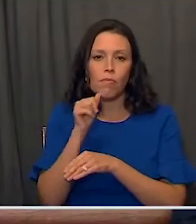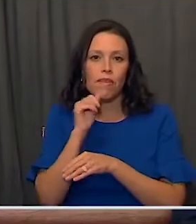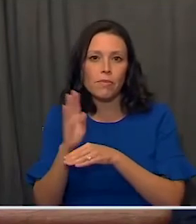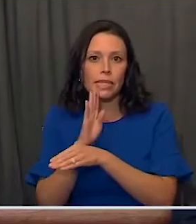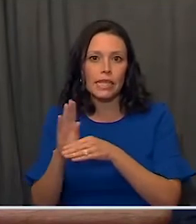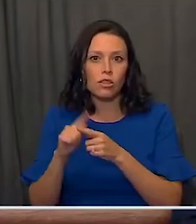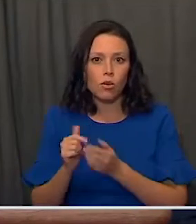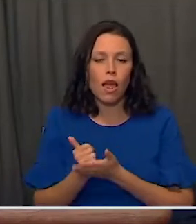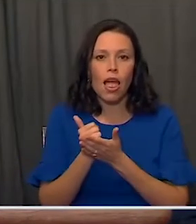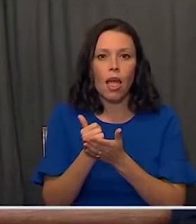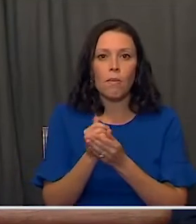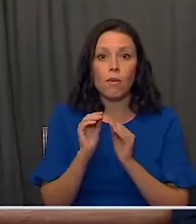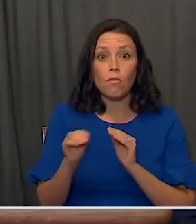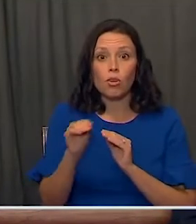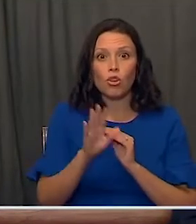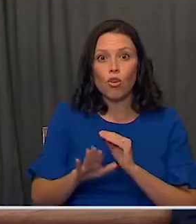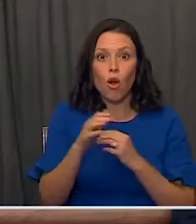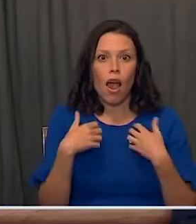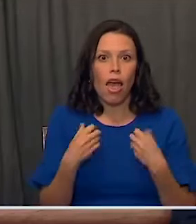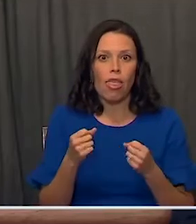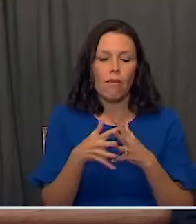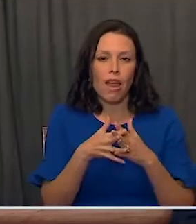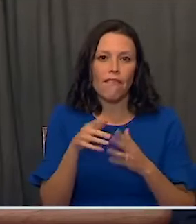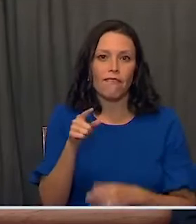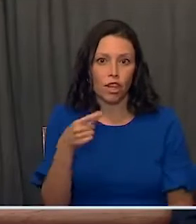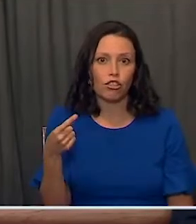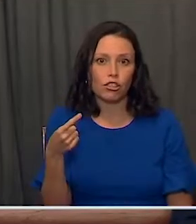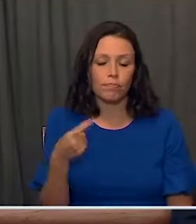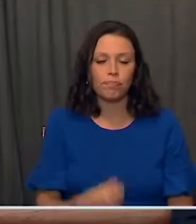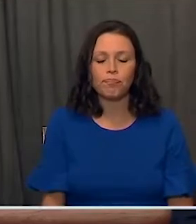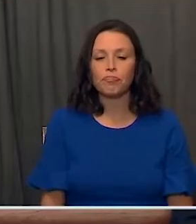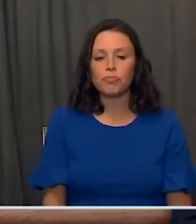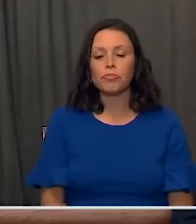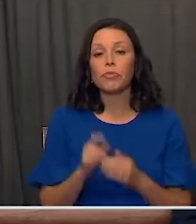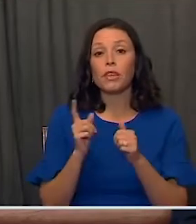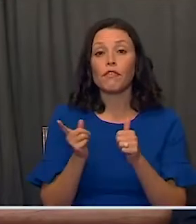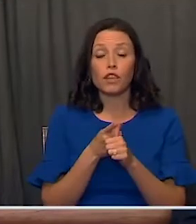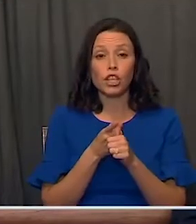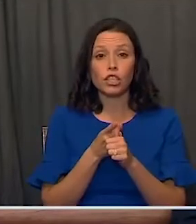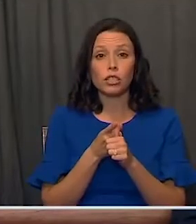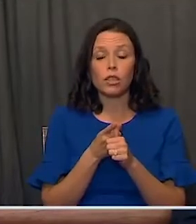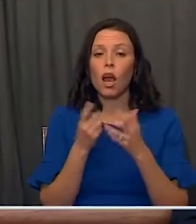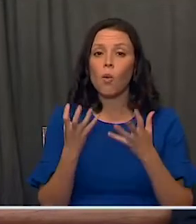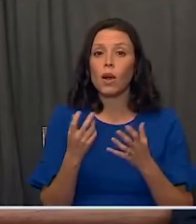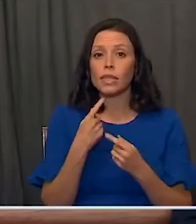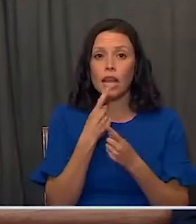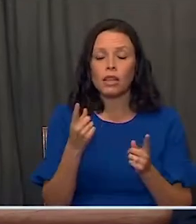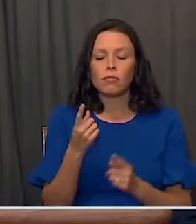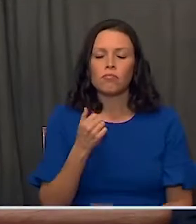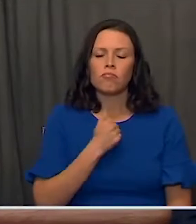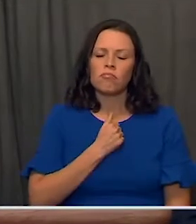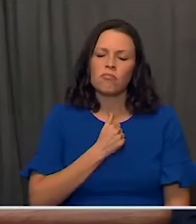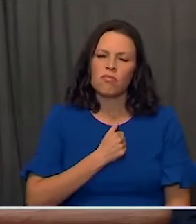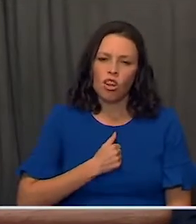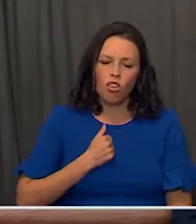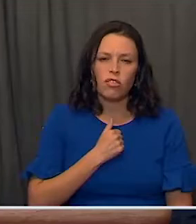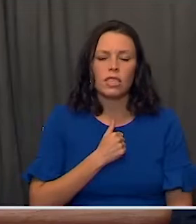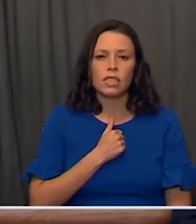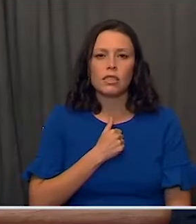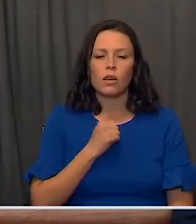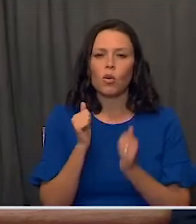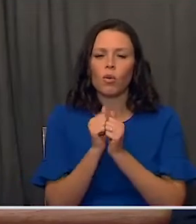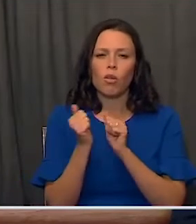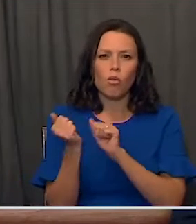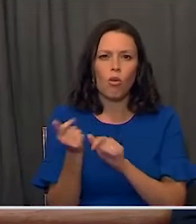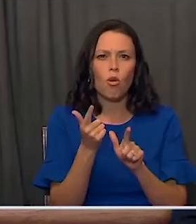America first. But first, let me begin simply by saying that our hearts and our prayers are